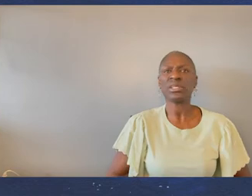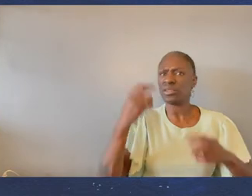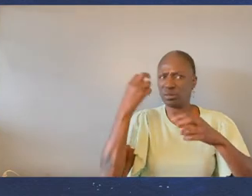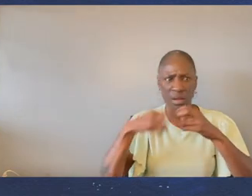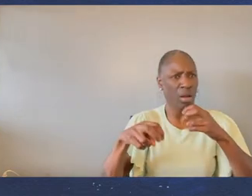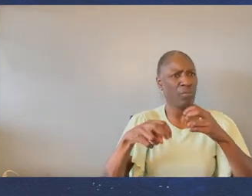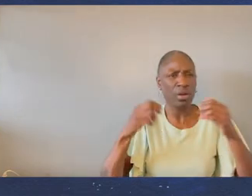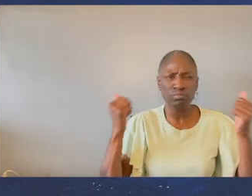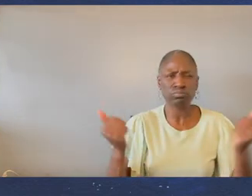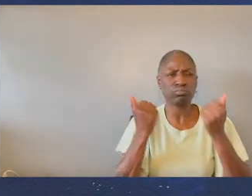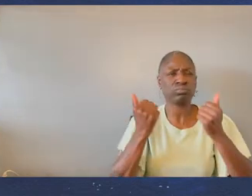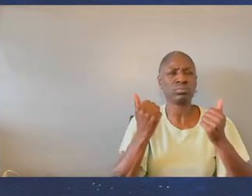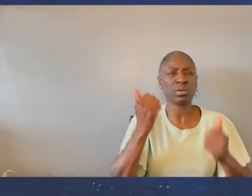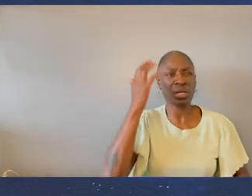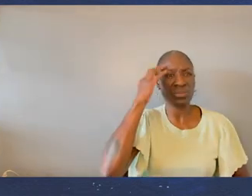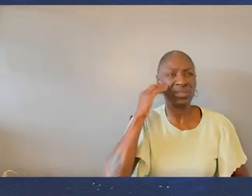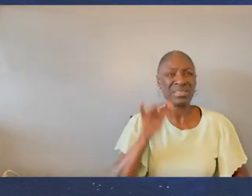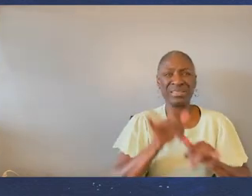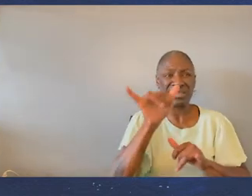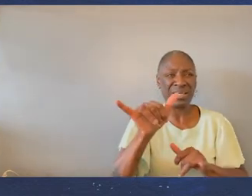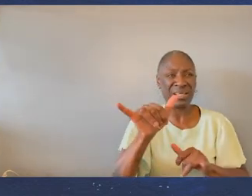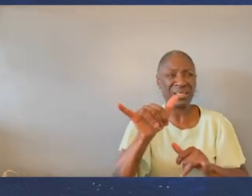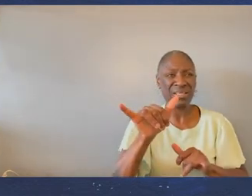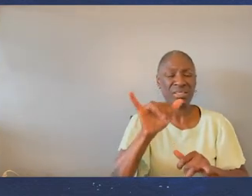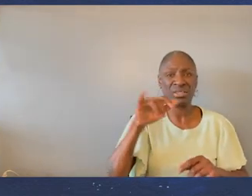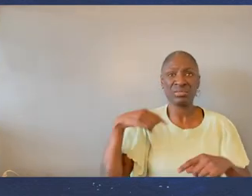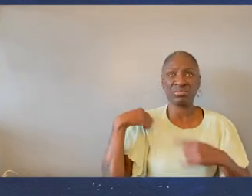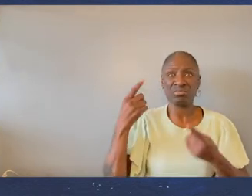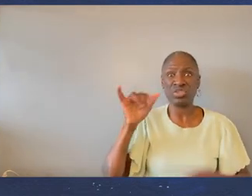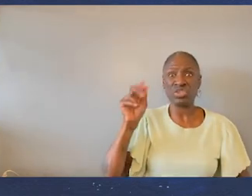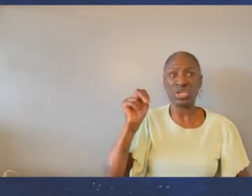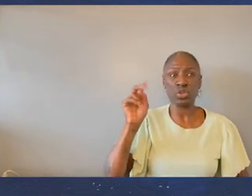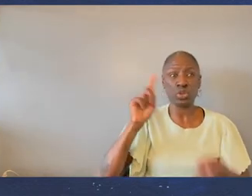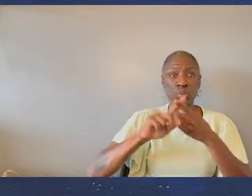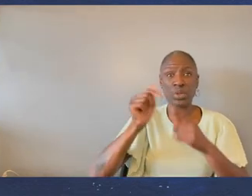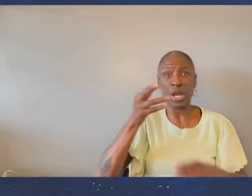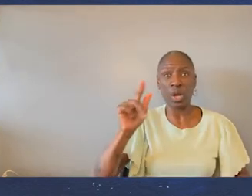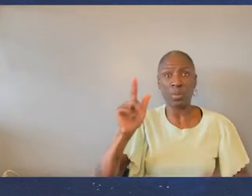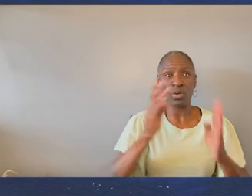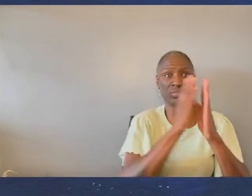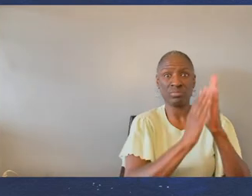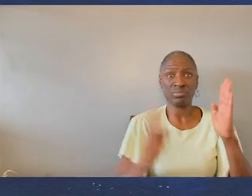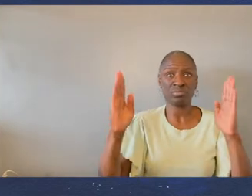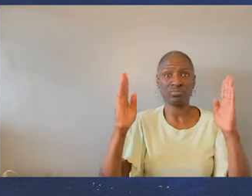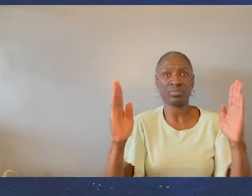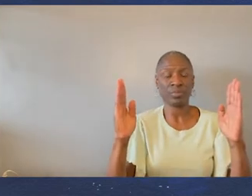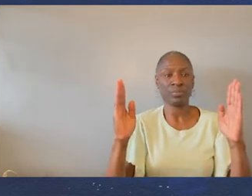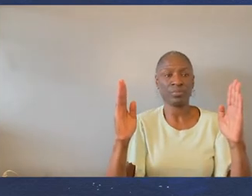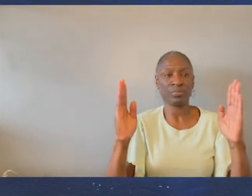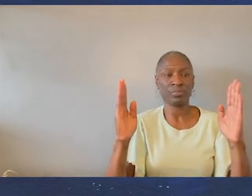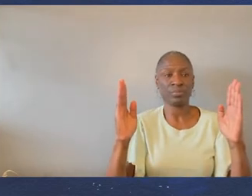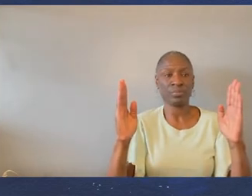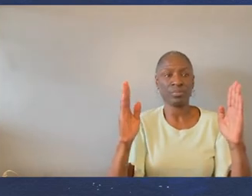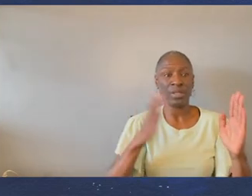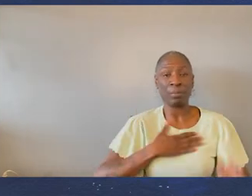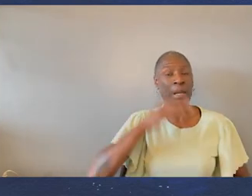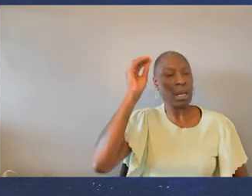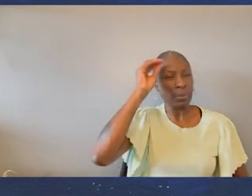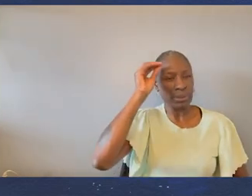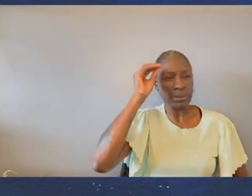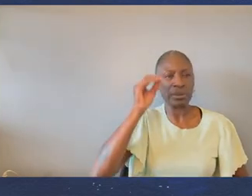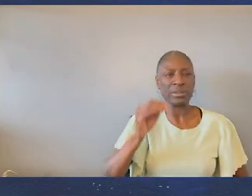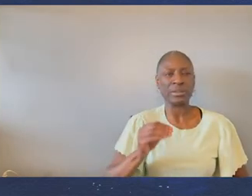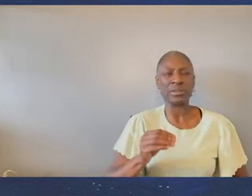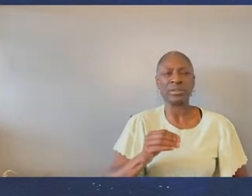It was a lot for me being in the hospital from basically January to April, and I